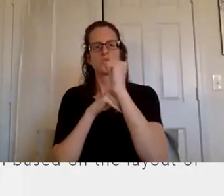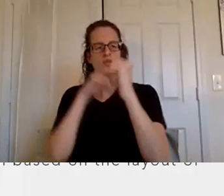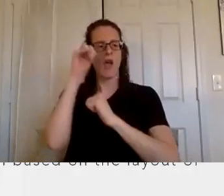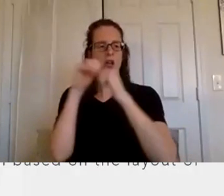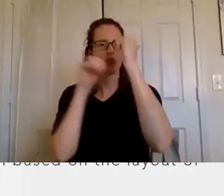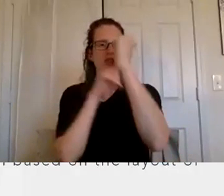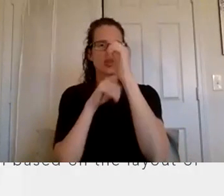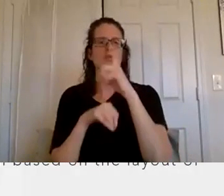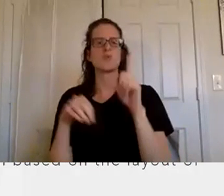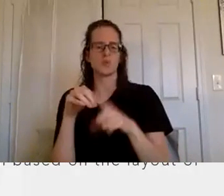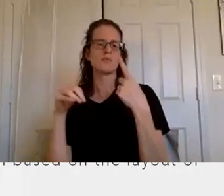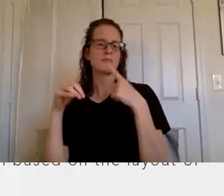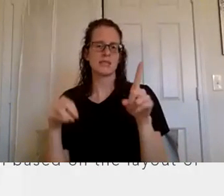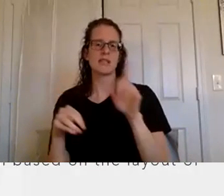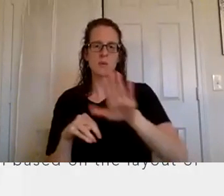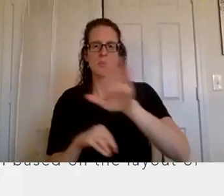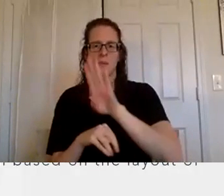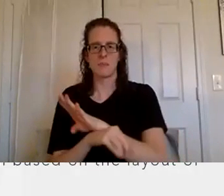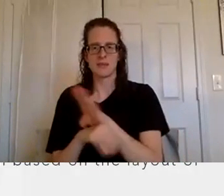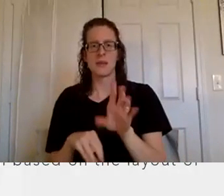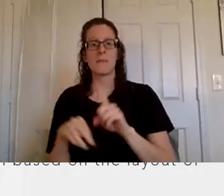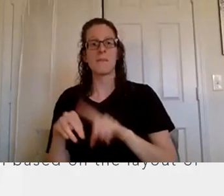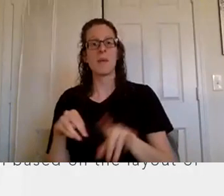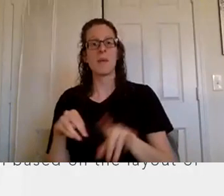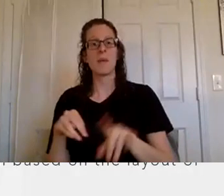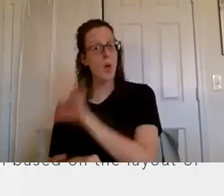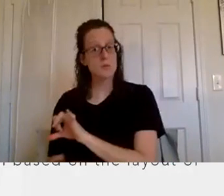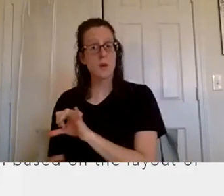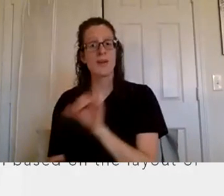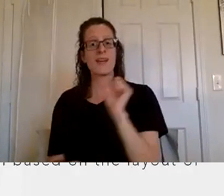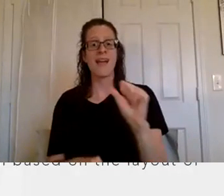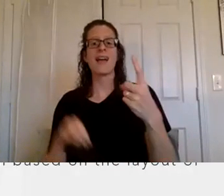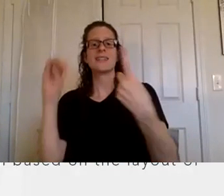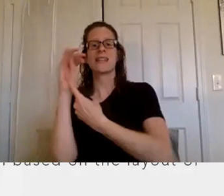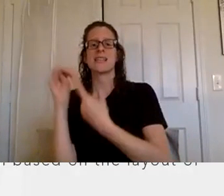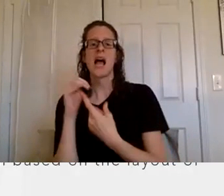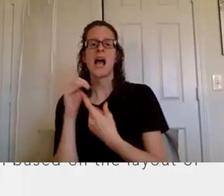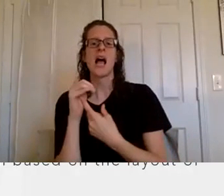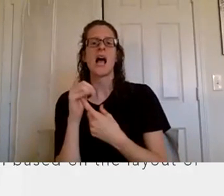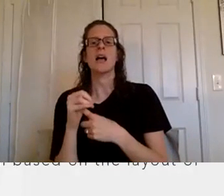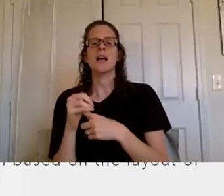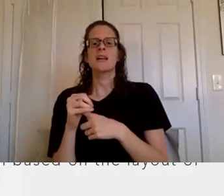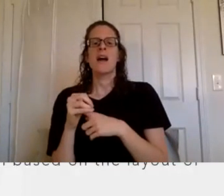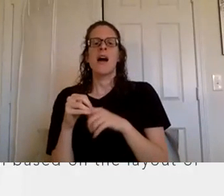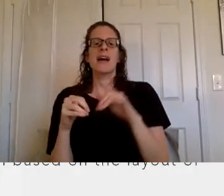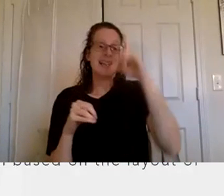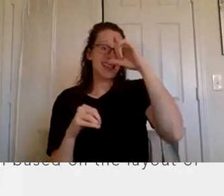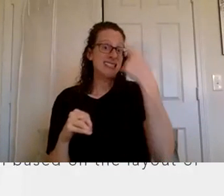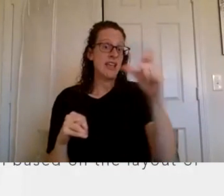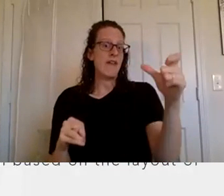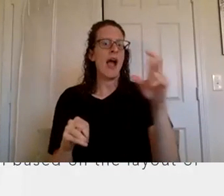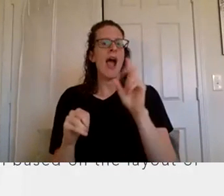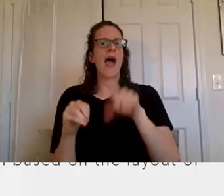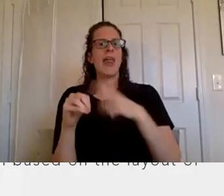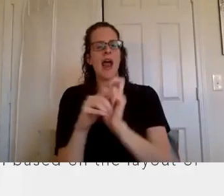um but then we can also discuss what it takes for you to reach silver and beyond um or